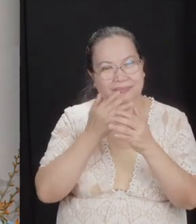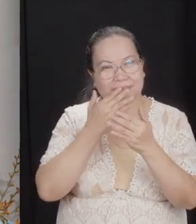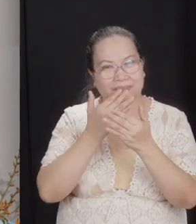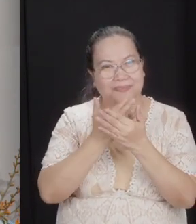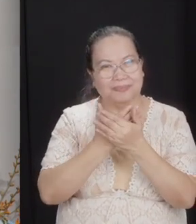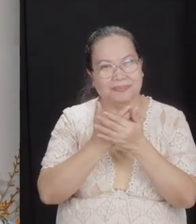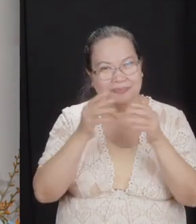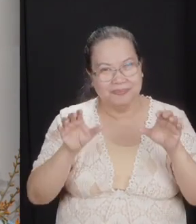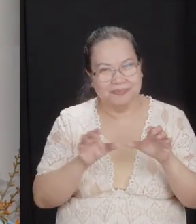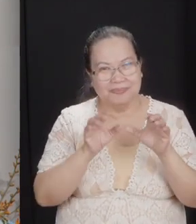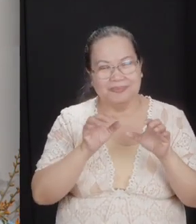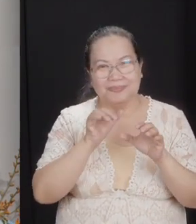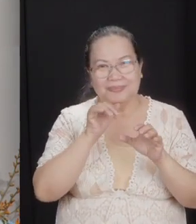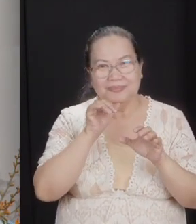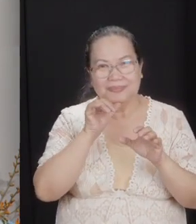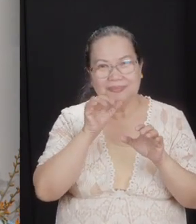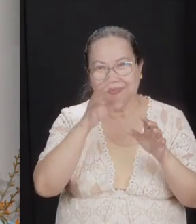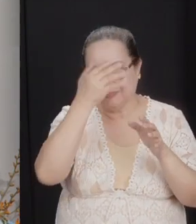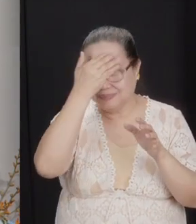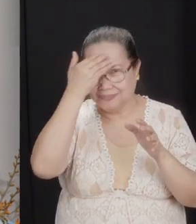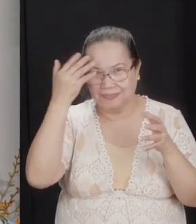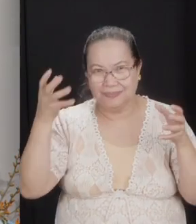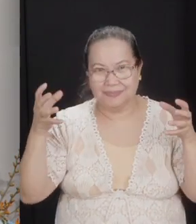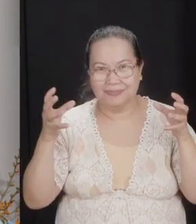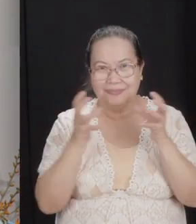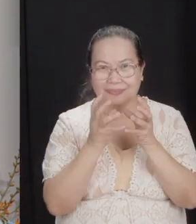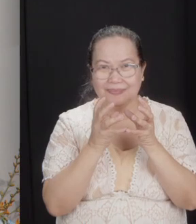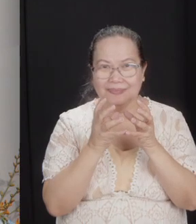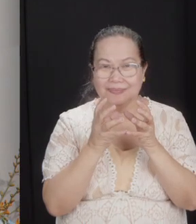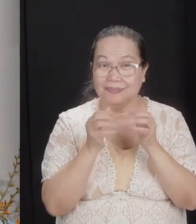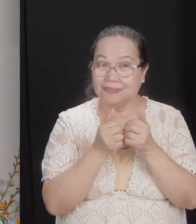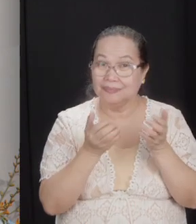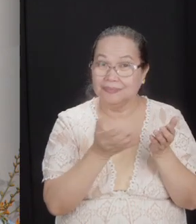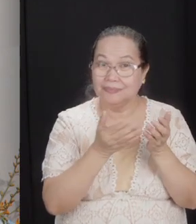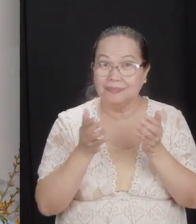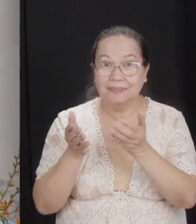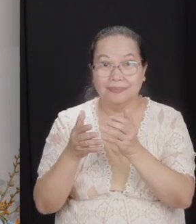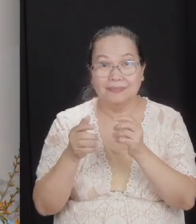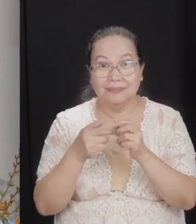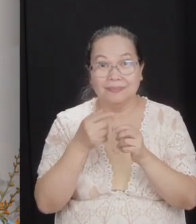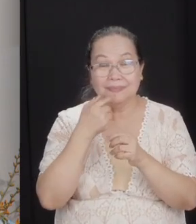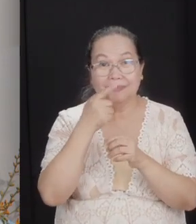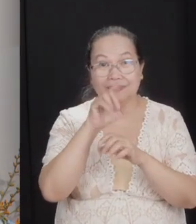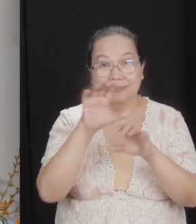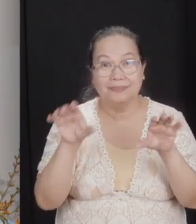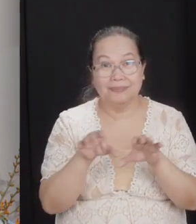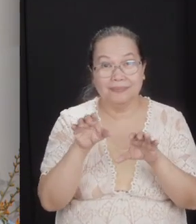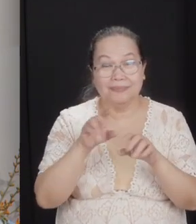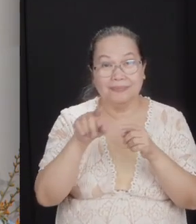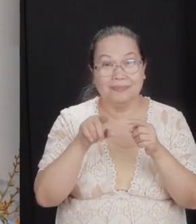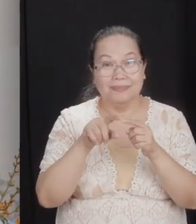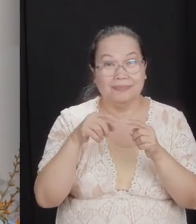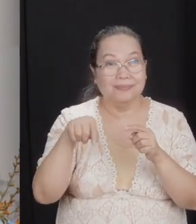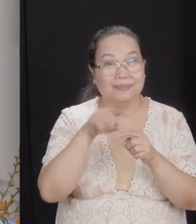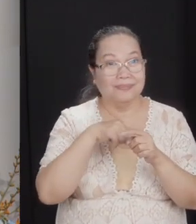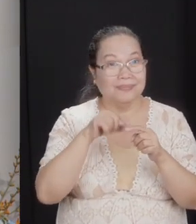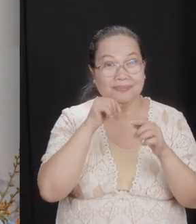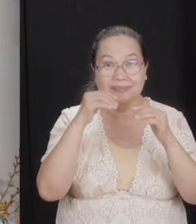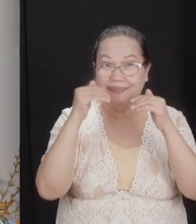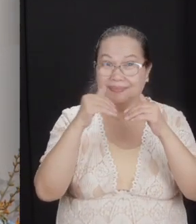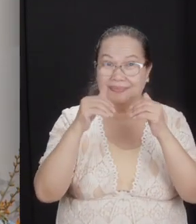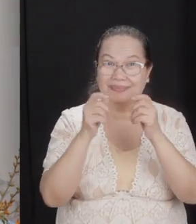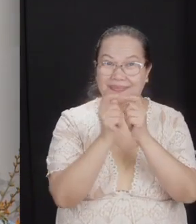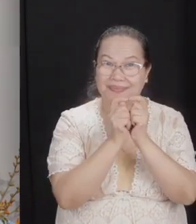neglecting to meet together. So how could you stir up other people to love and good works when we're not meeting together,